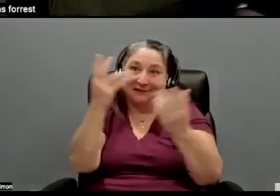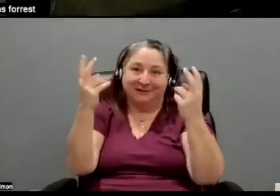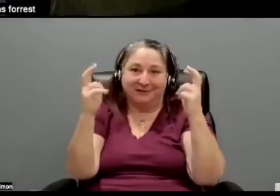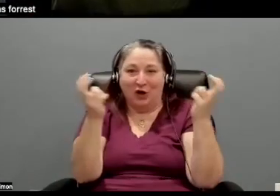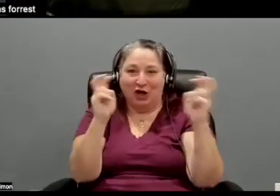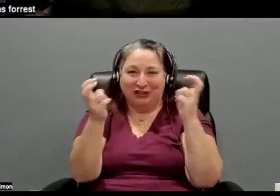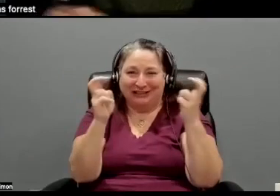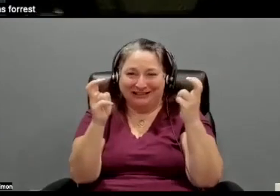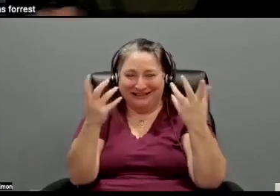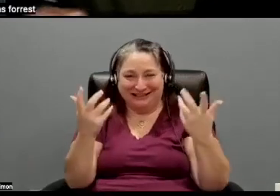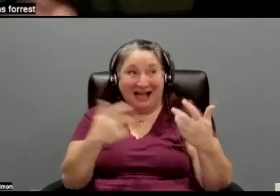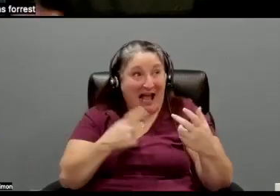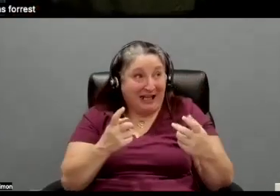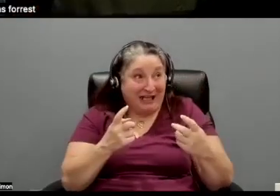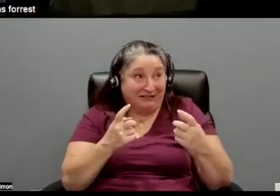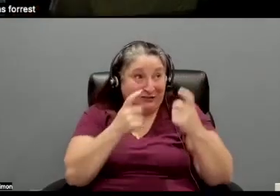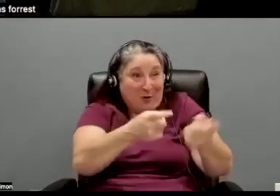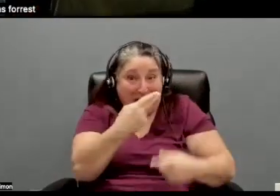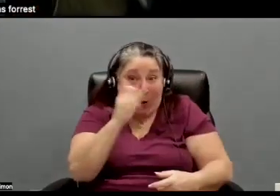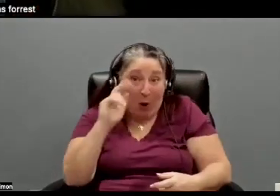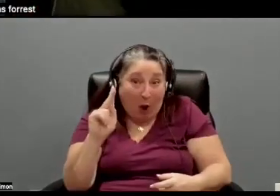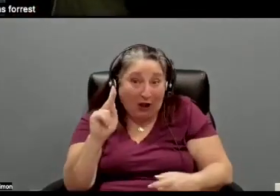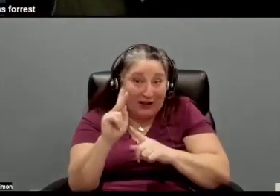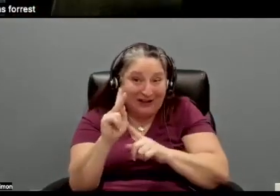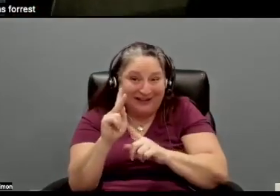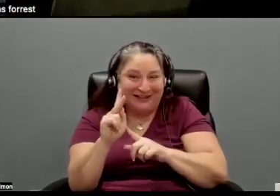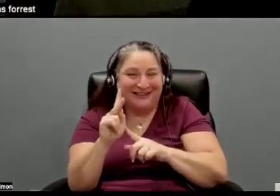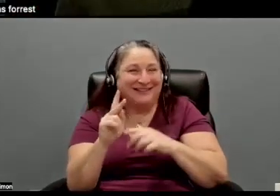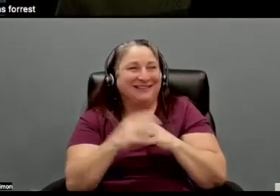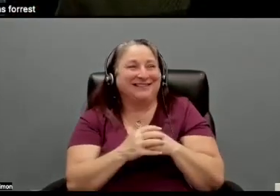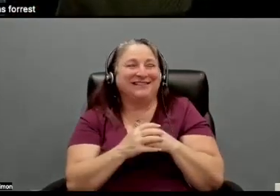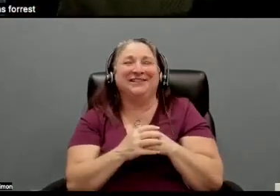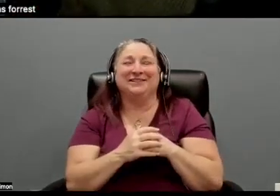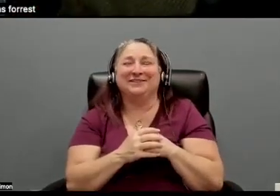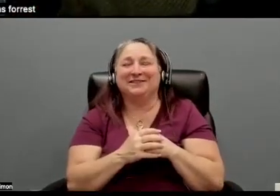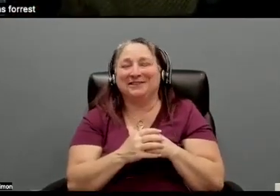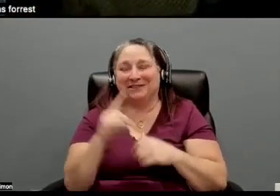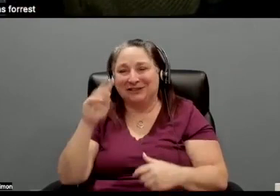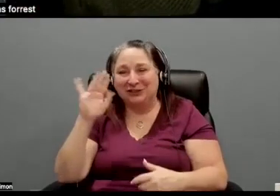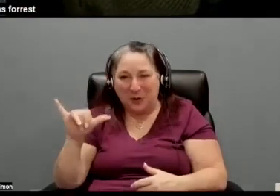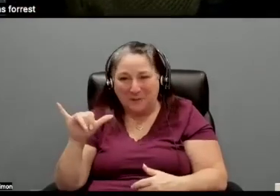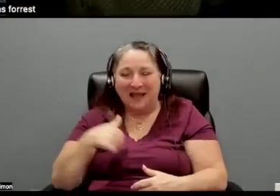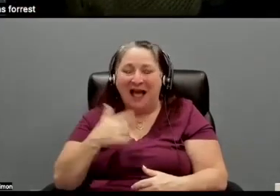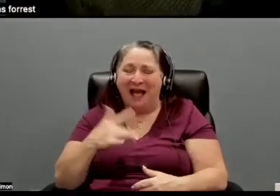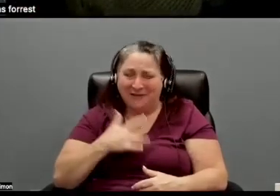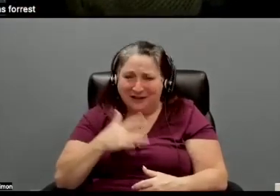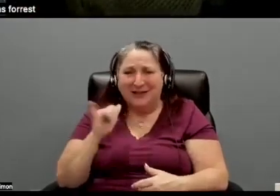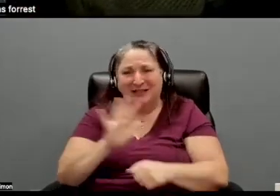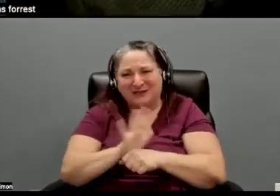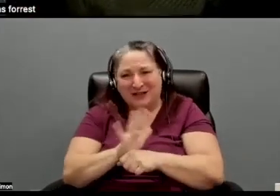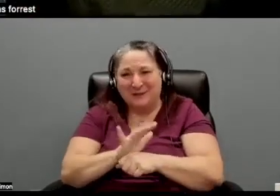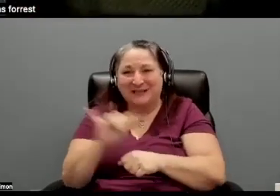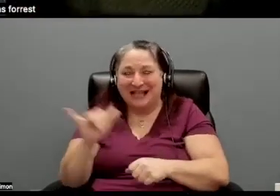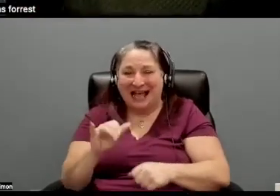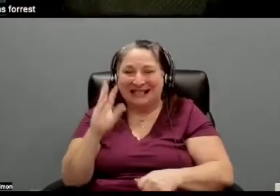more of hook, you know, I can, you know, but I do feel like this film was a bit of also six degrees of